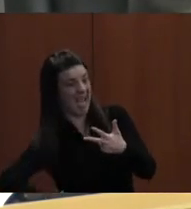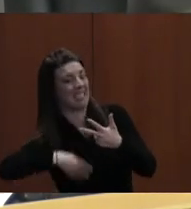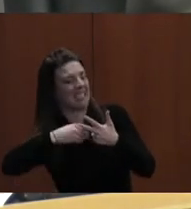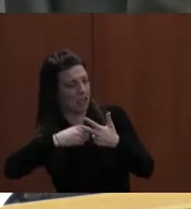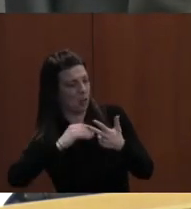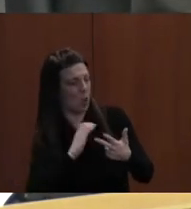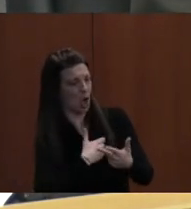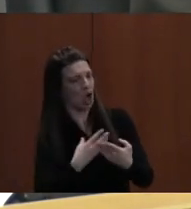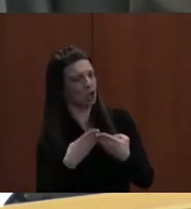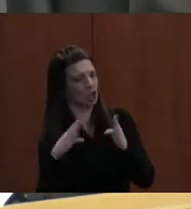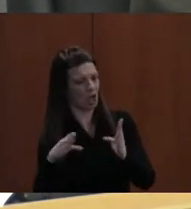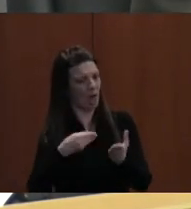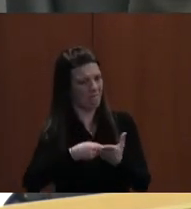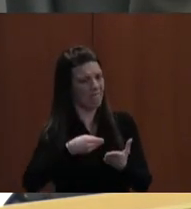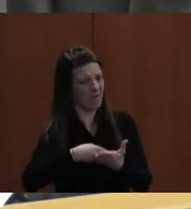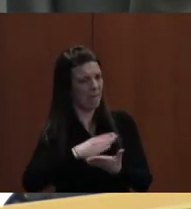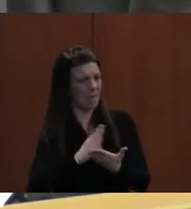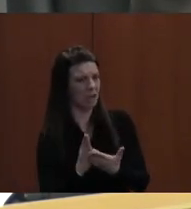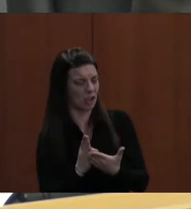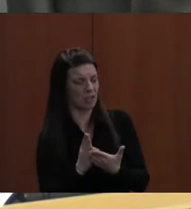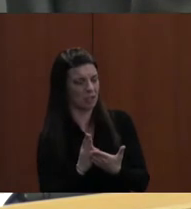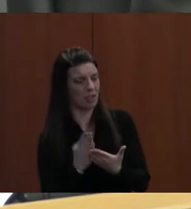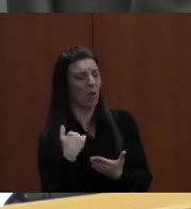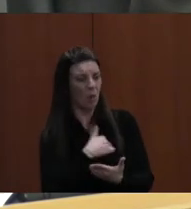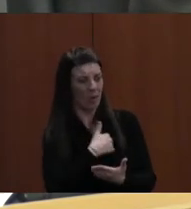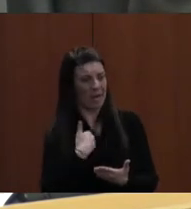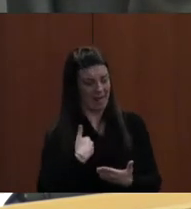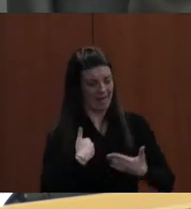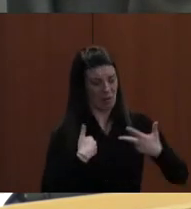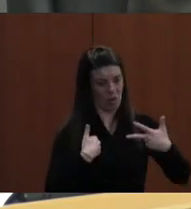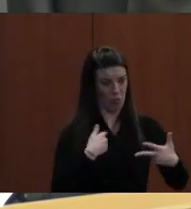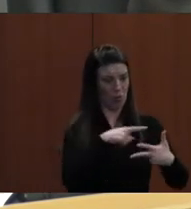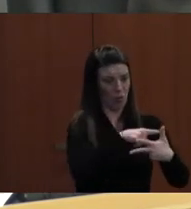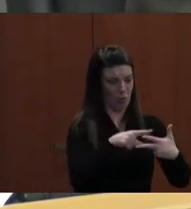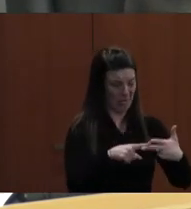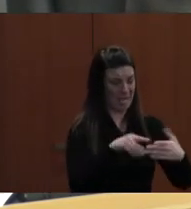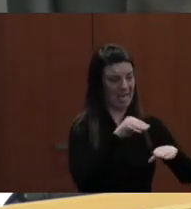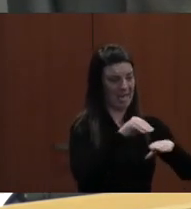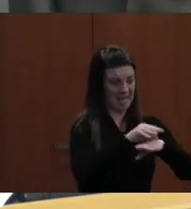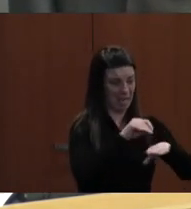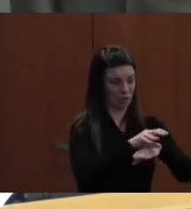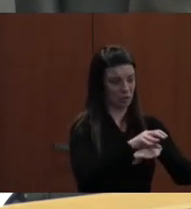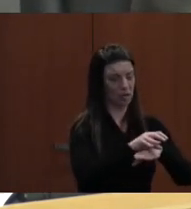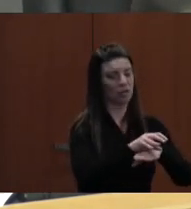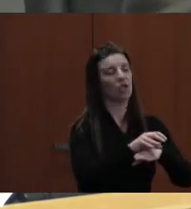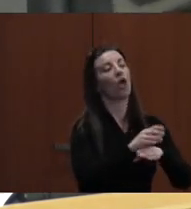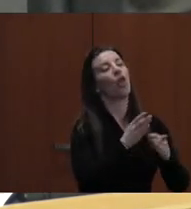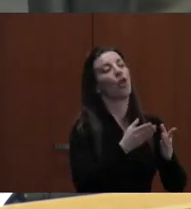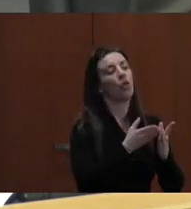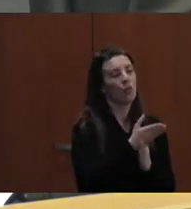We do have three counselors currently employed that are funded through ESSER.